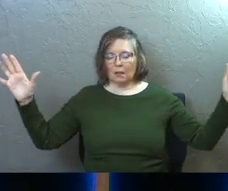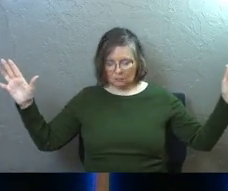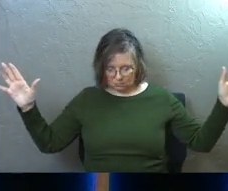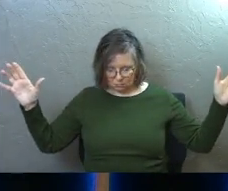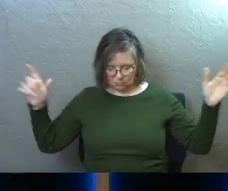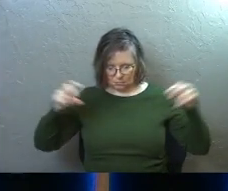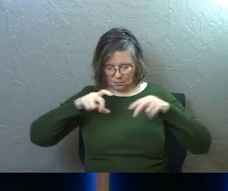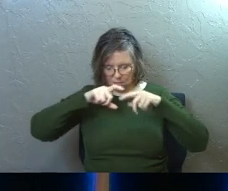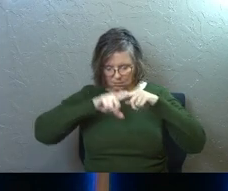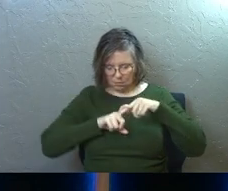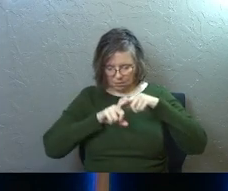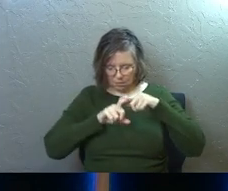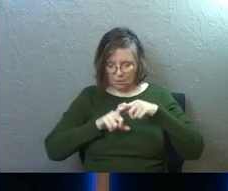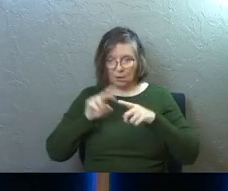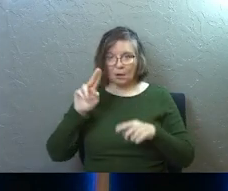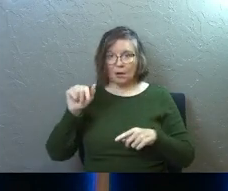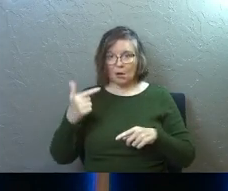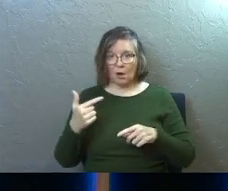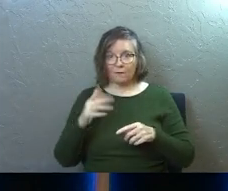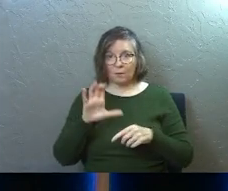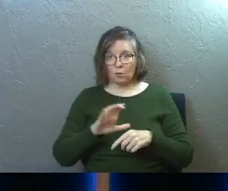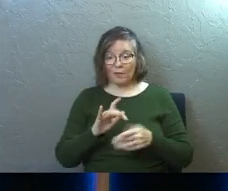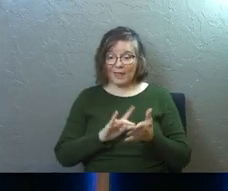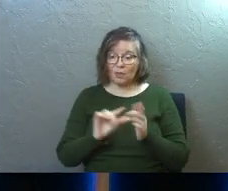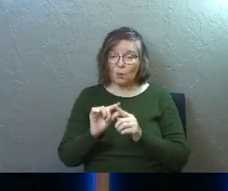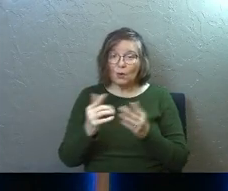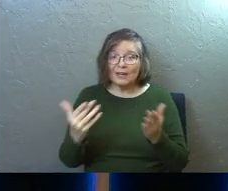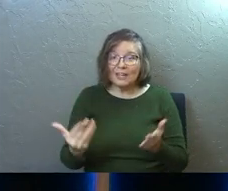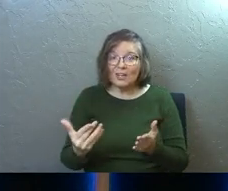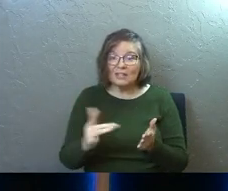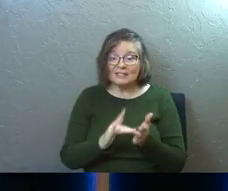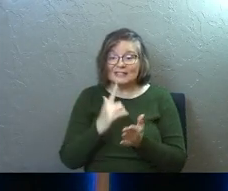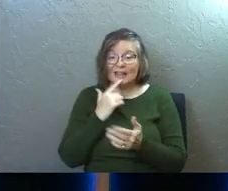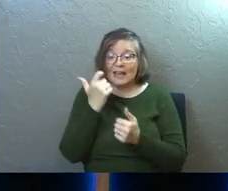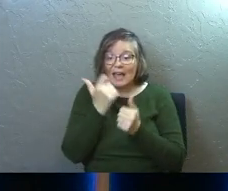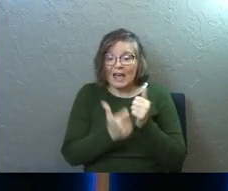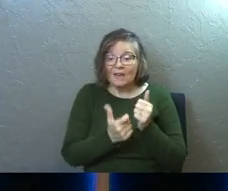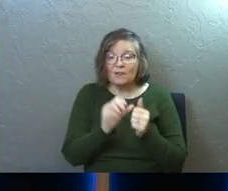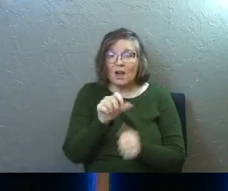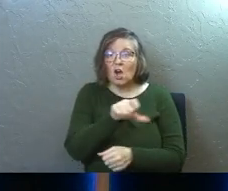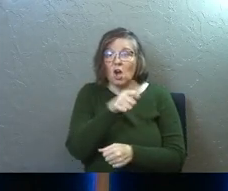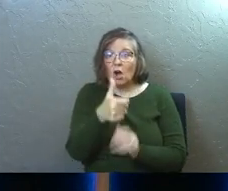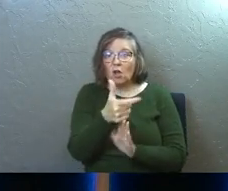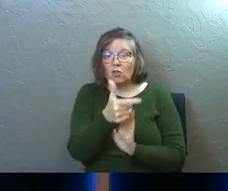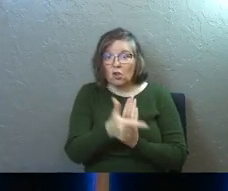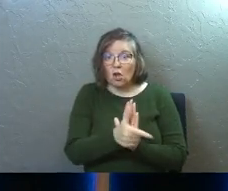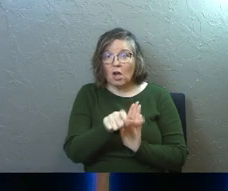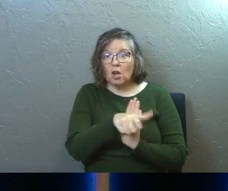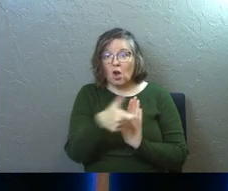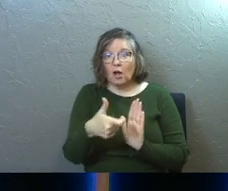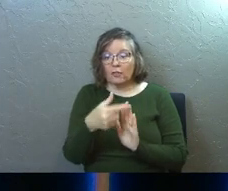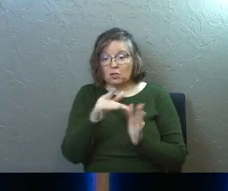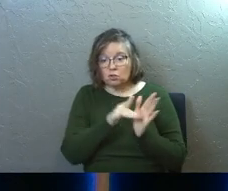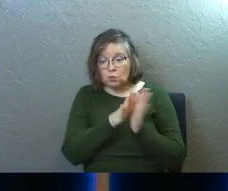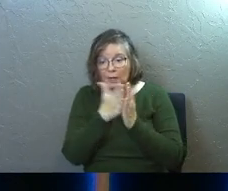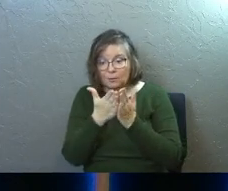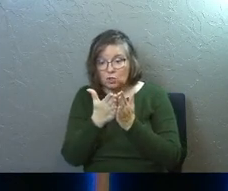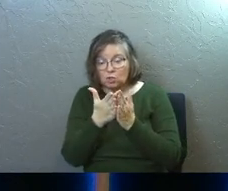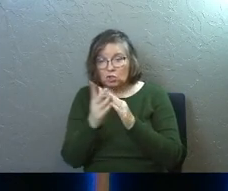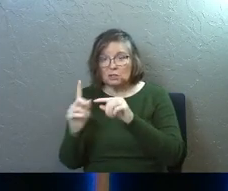That's the word here. So Jesus is saying every single other law in all of the scripture